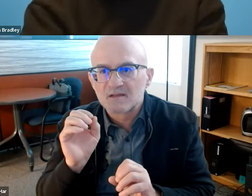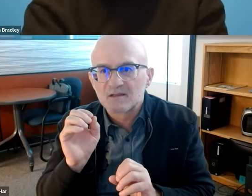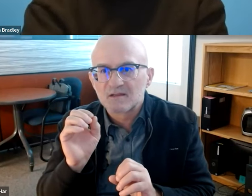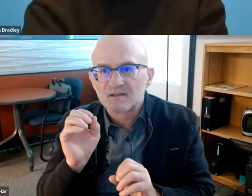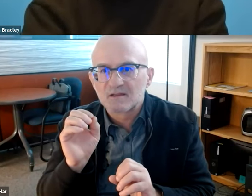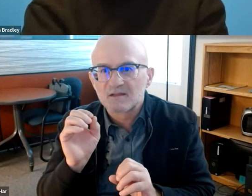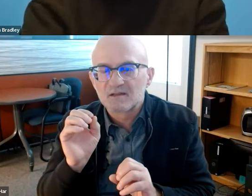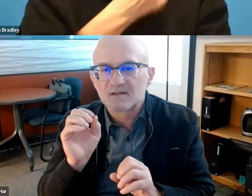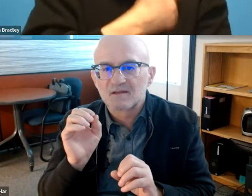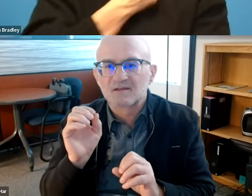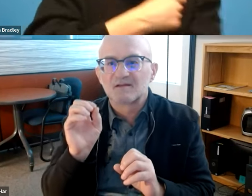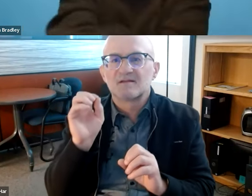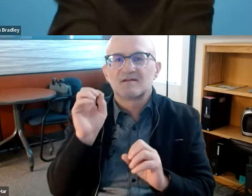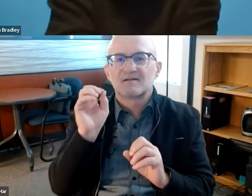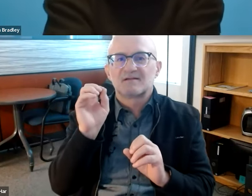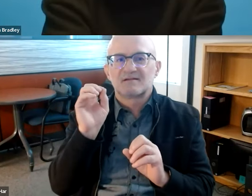There we go.